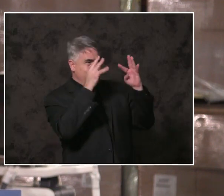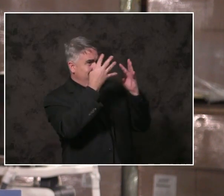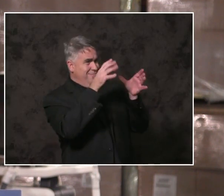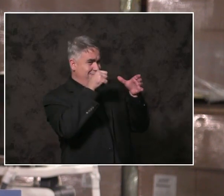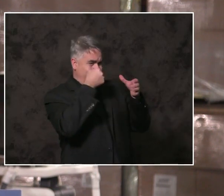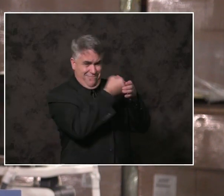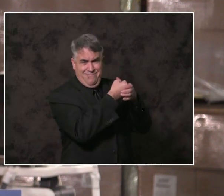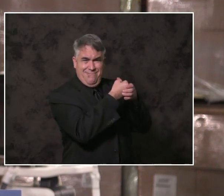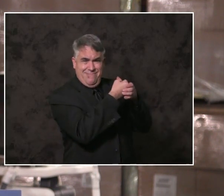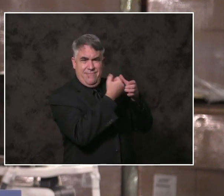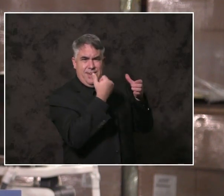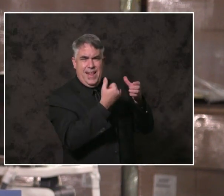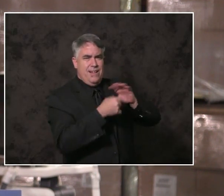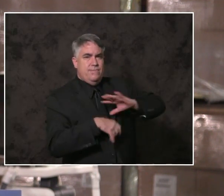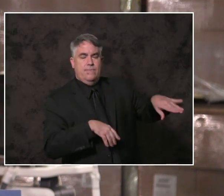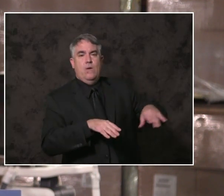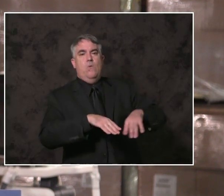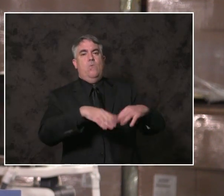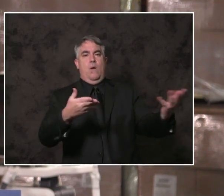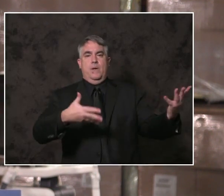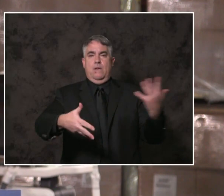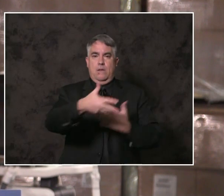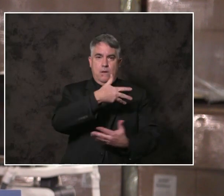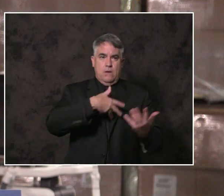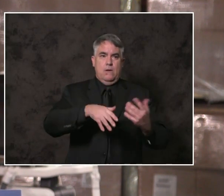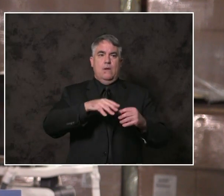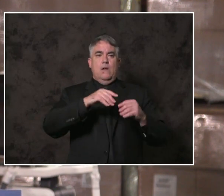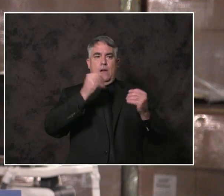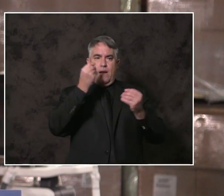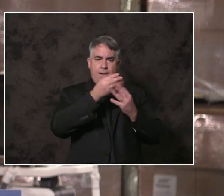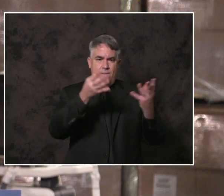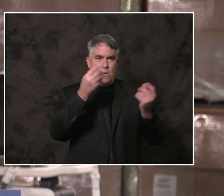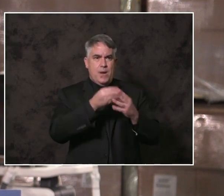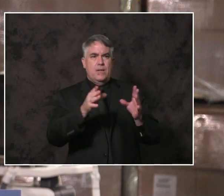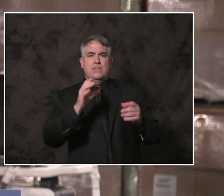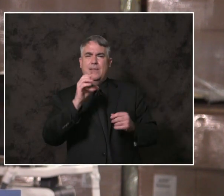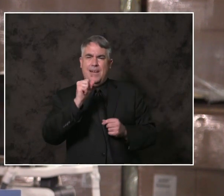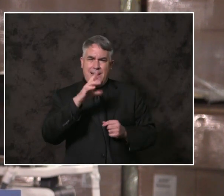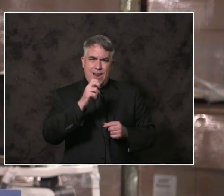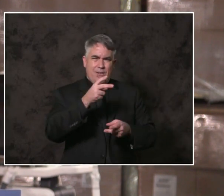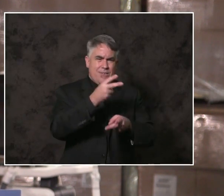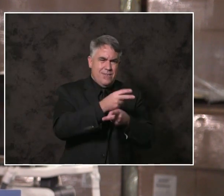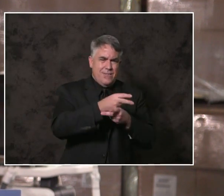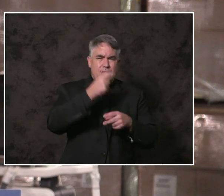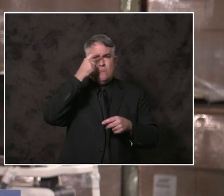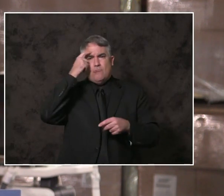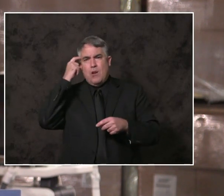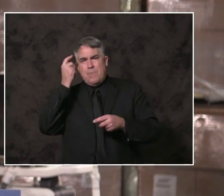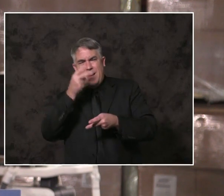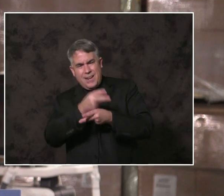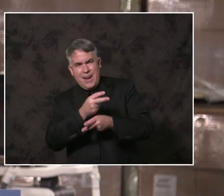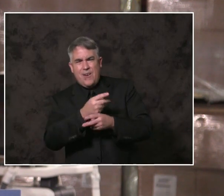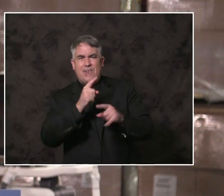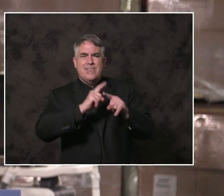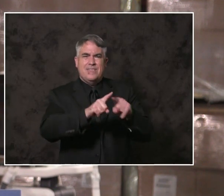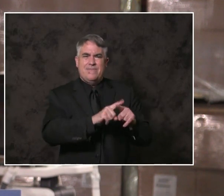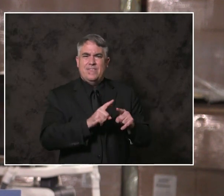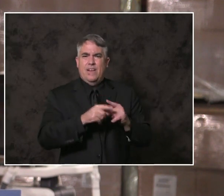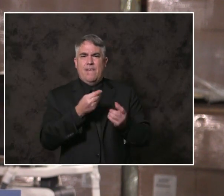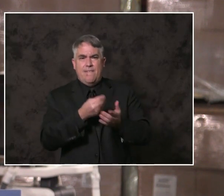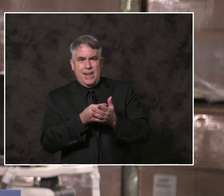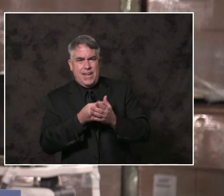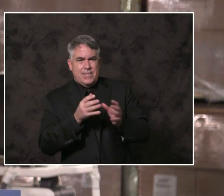open space, trauma-informed care, and education. But we must fund and prioritize phase two,